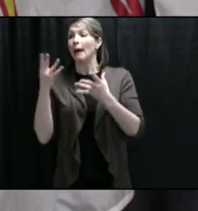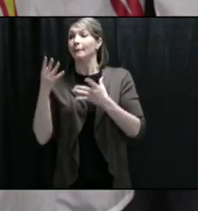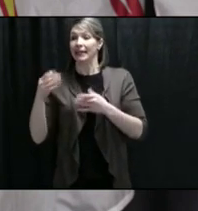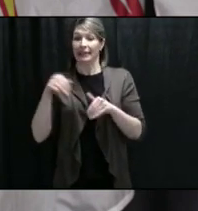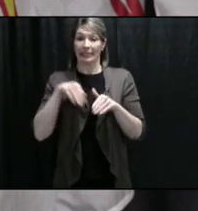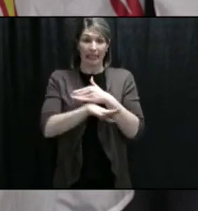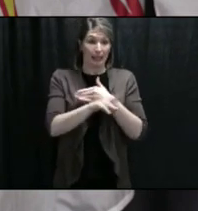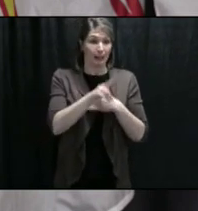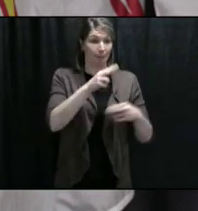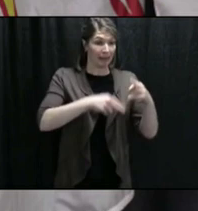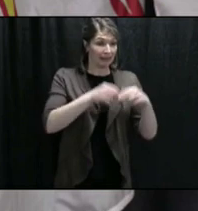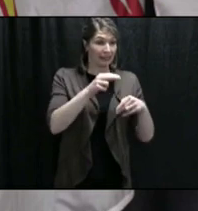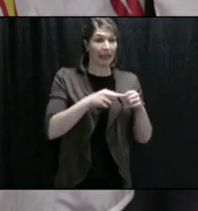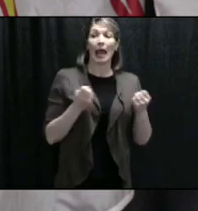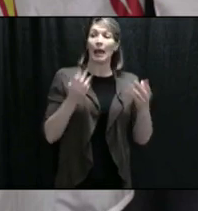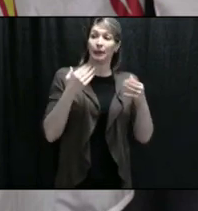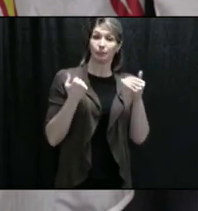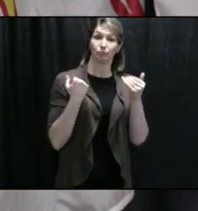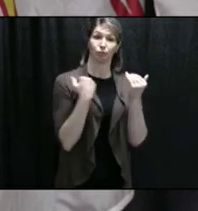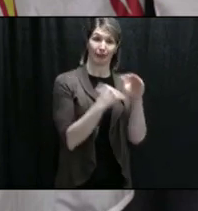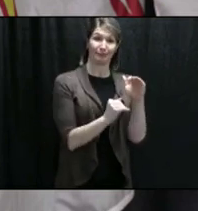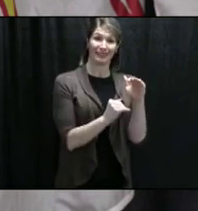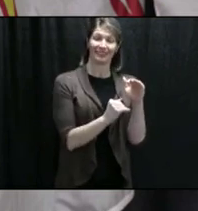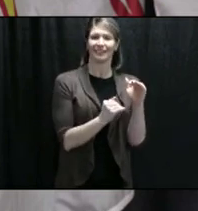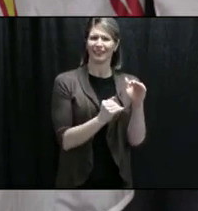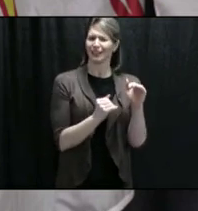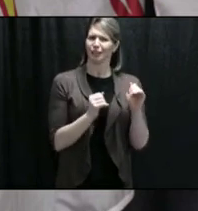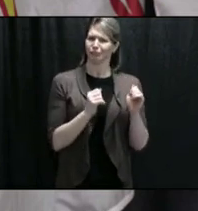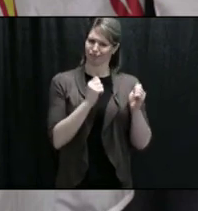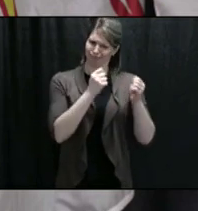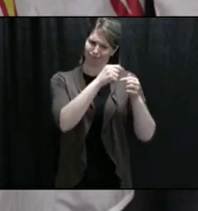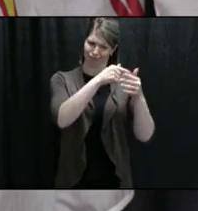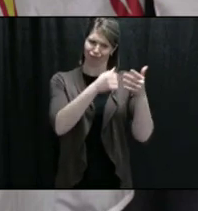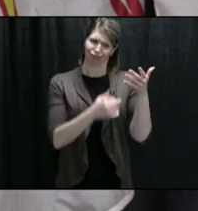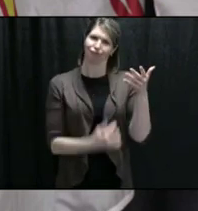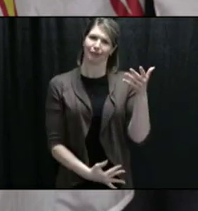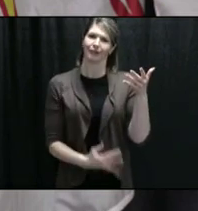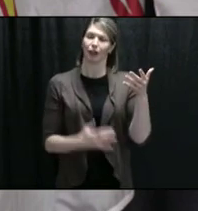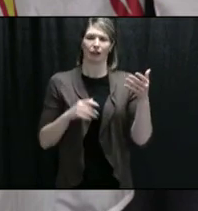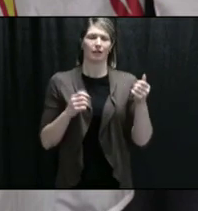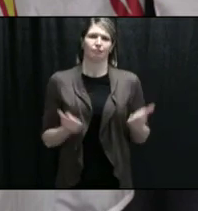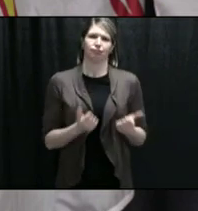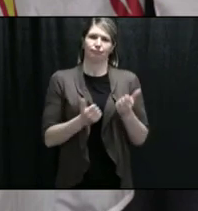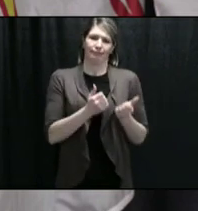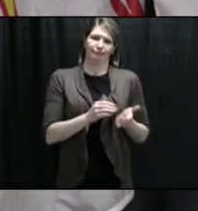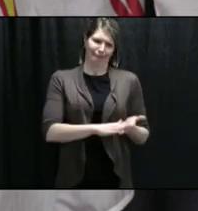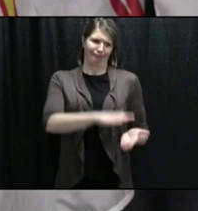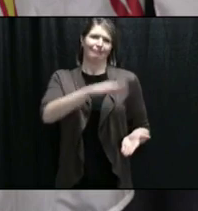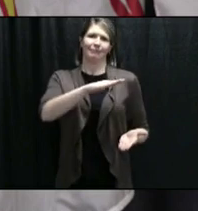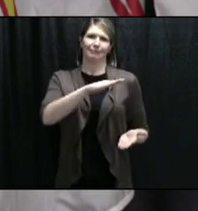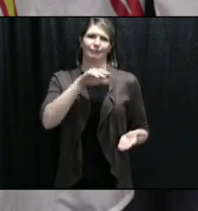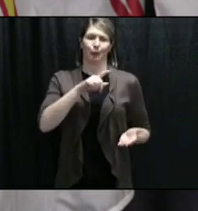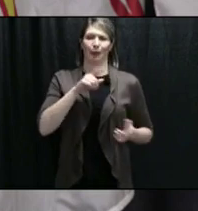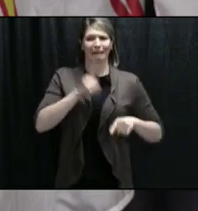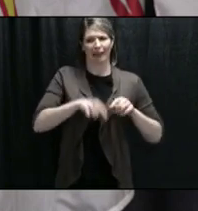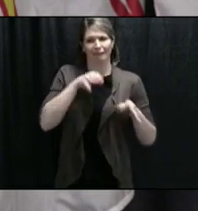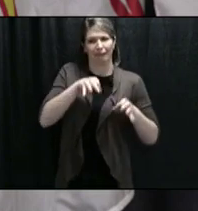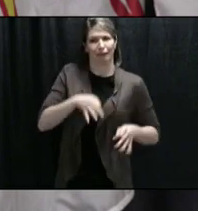any one shift at a time. there's, you know, a lot of information that we've discussed with that industry.